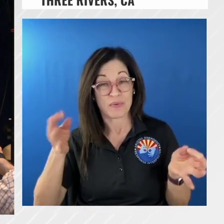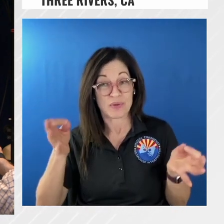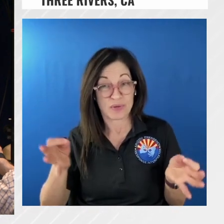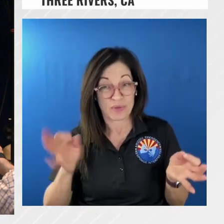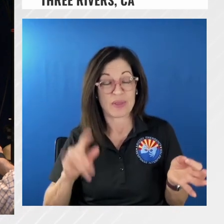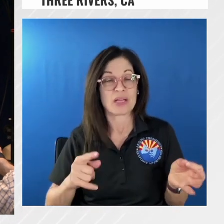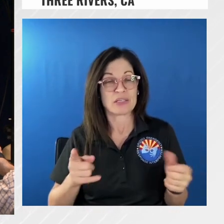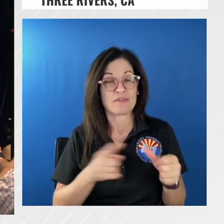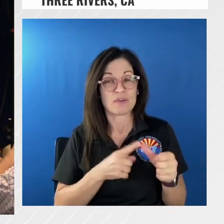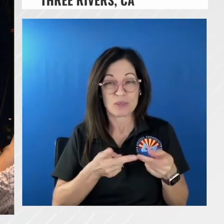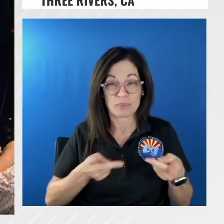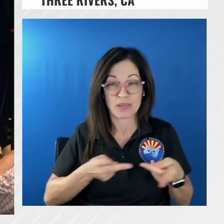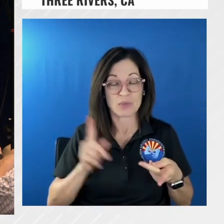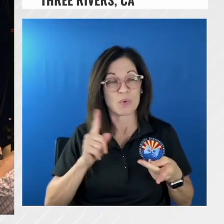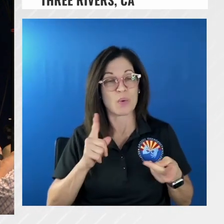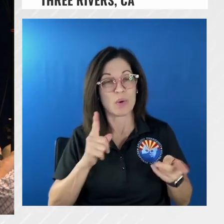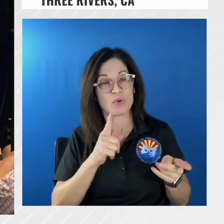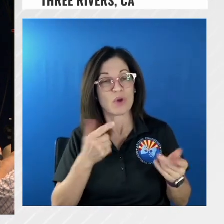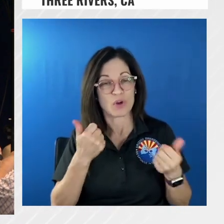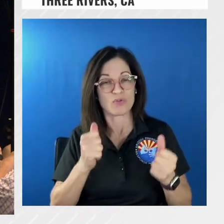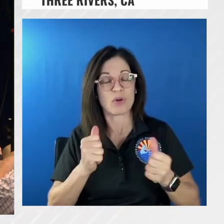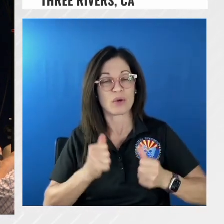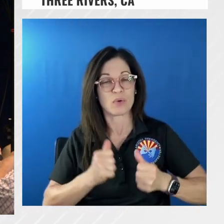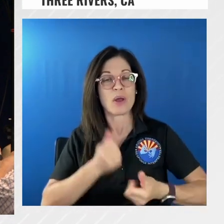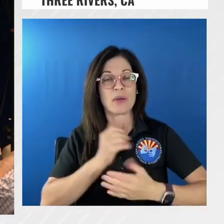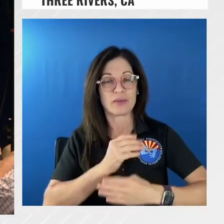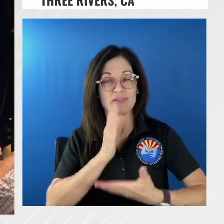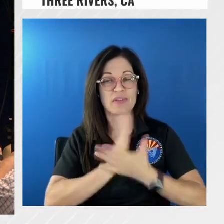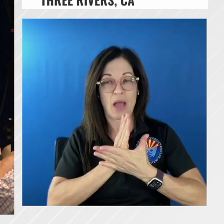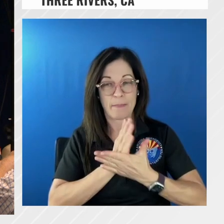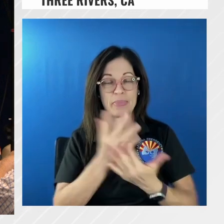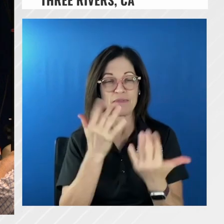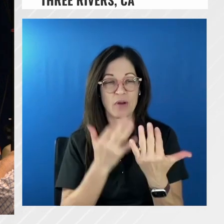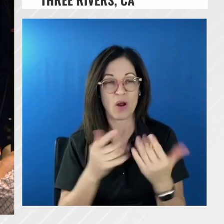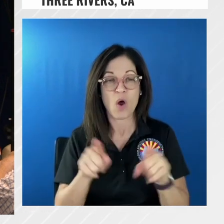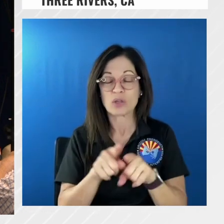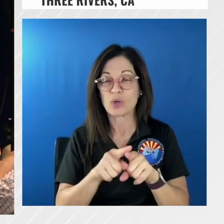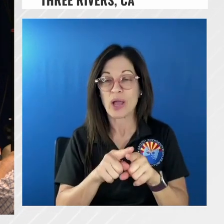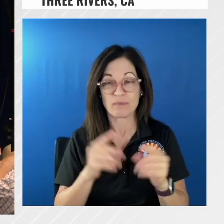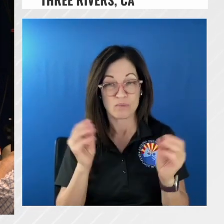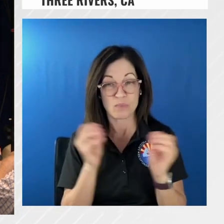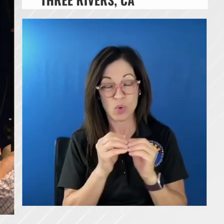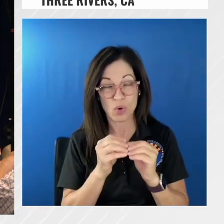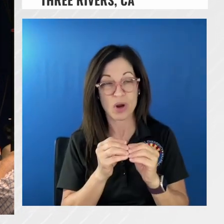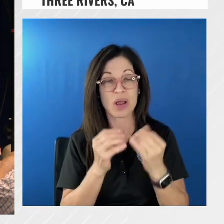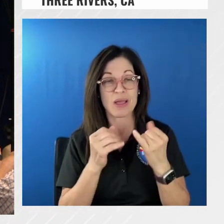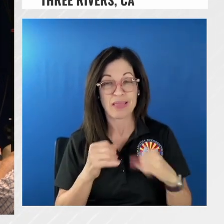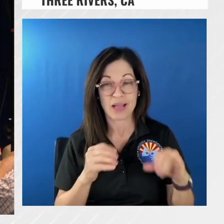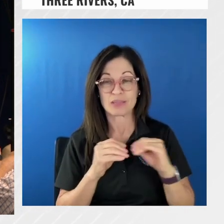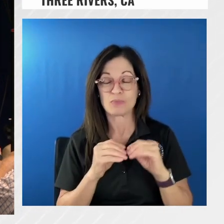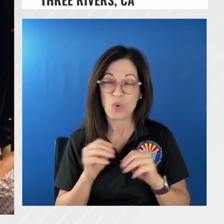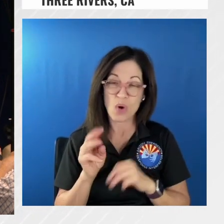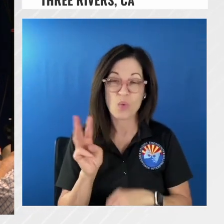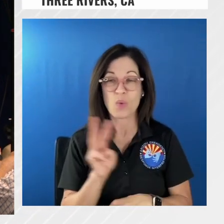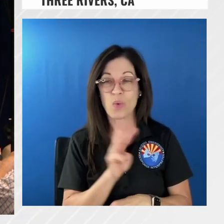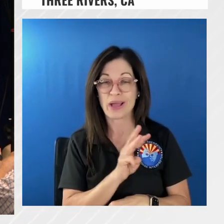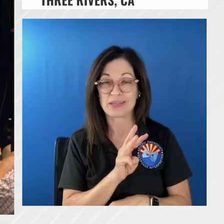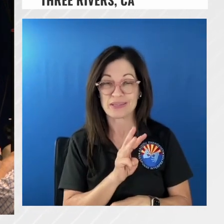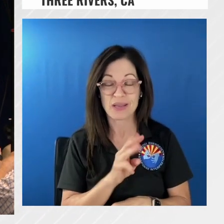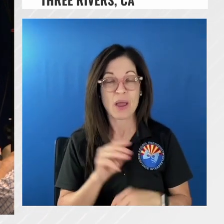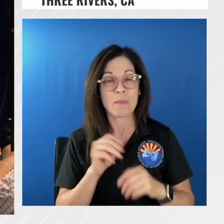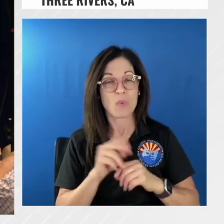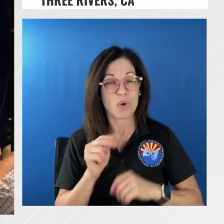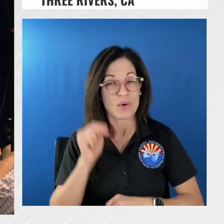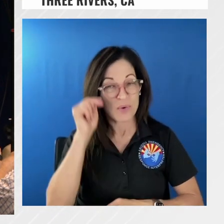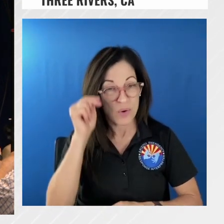at trying to stop the fire and then we also have other lines that are even further west and north and to the south of that that are from